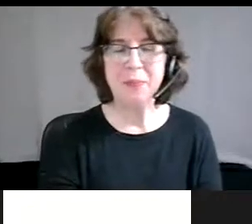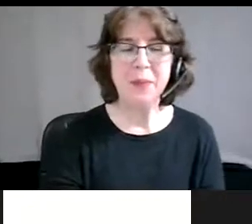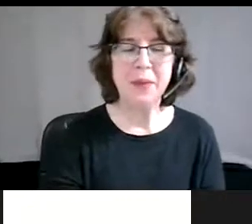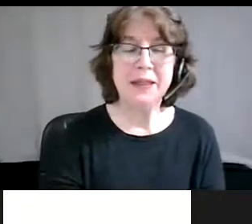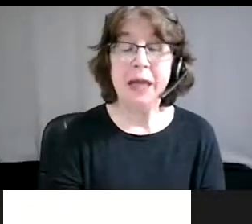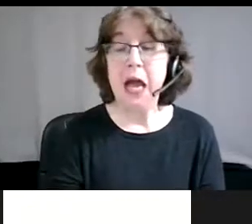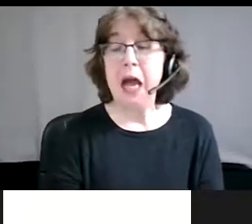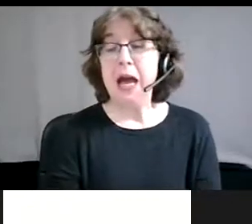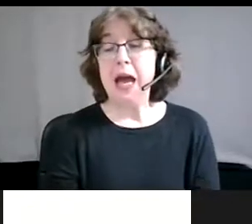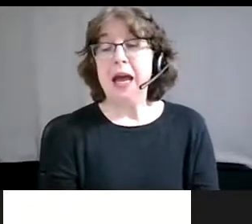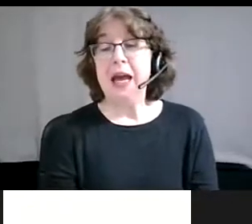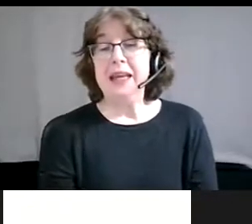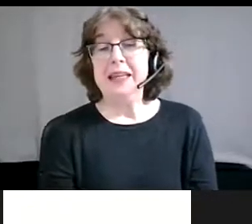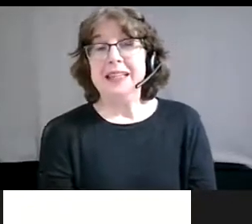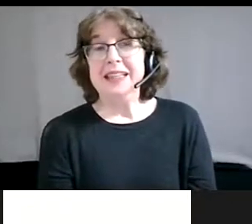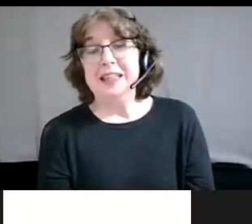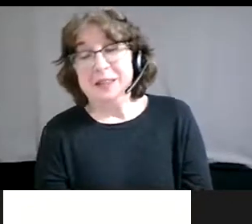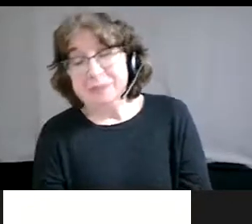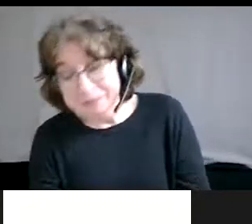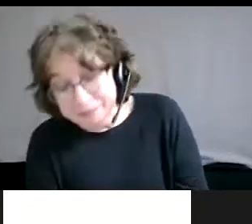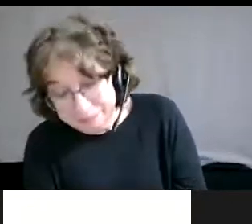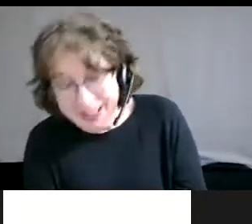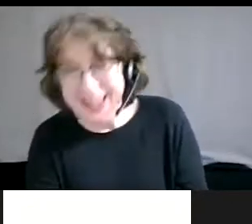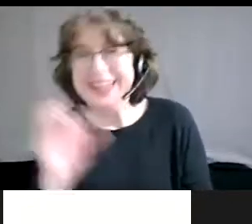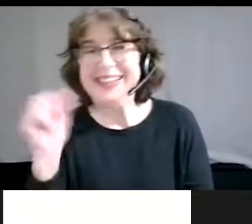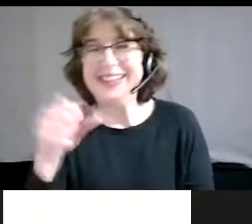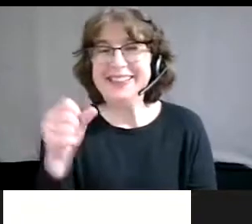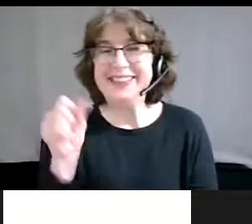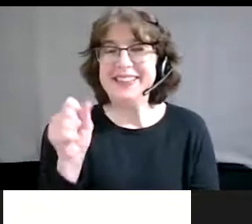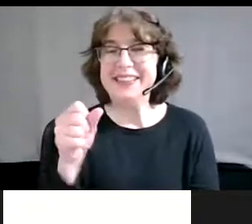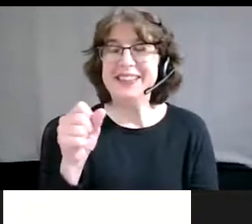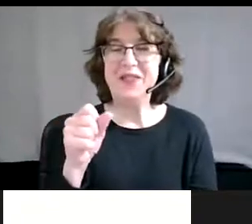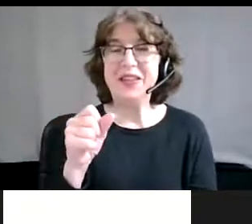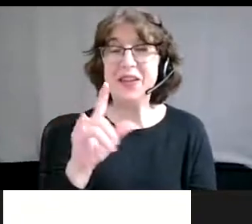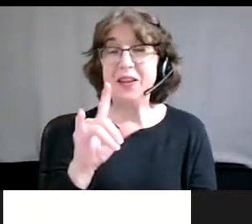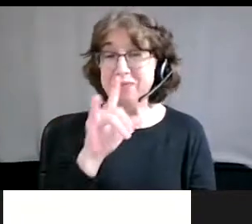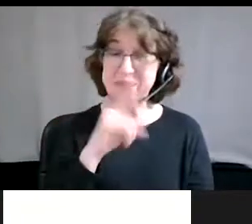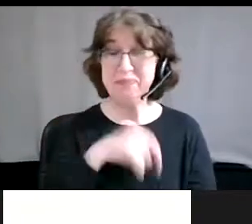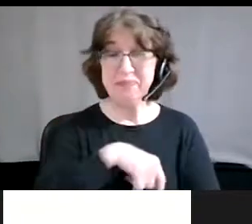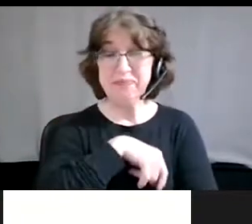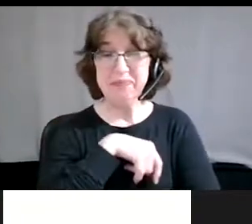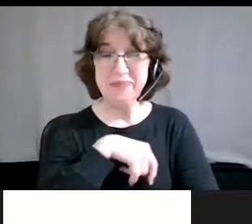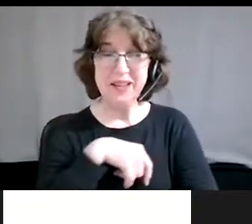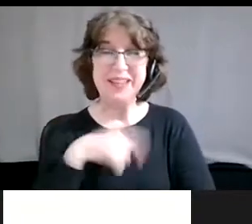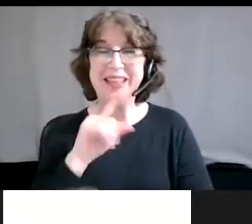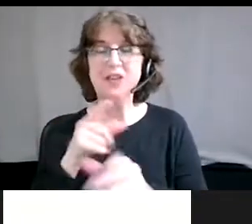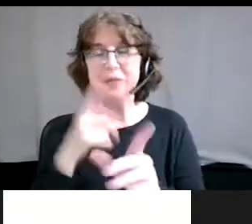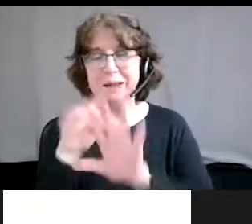Yeah, I mean, there's always sort of the, there's always the snarky answer, but I'm only going to give you